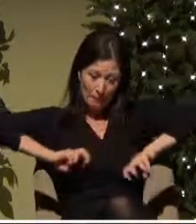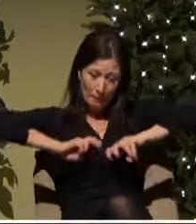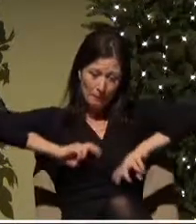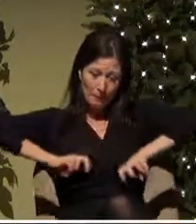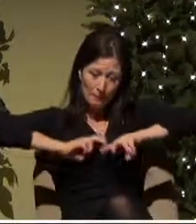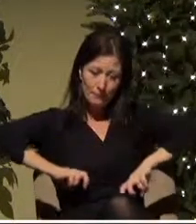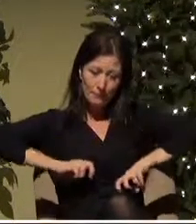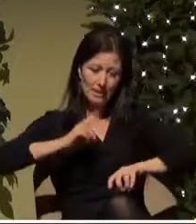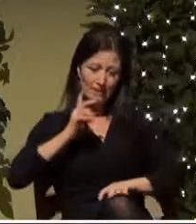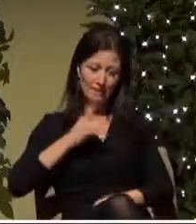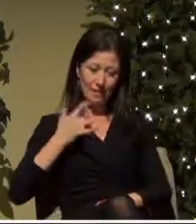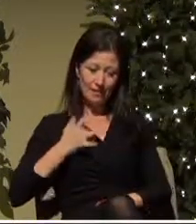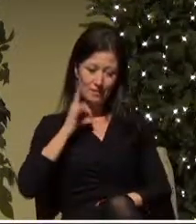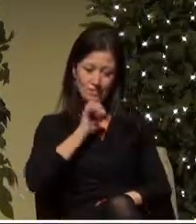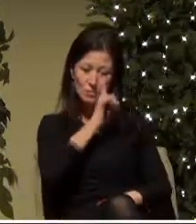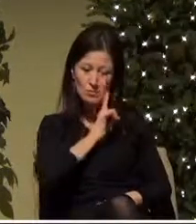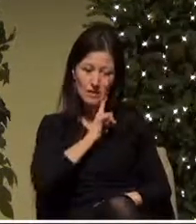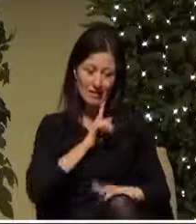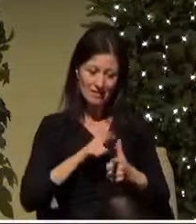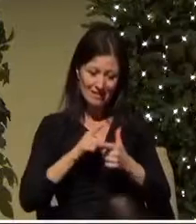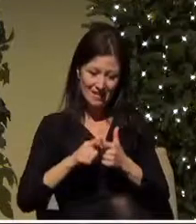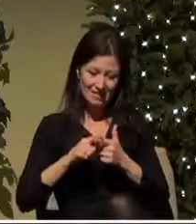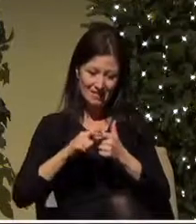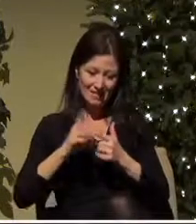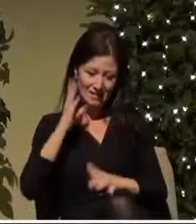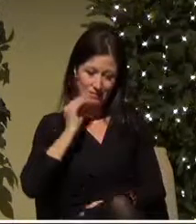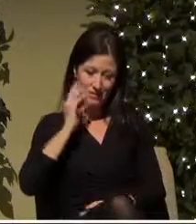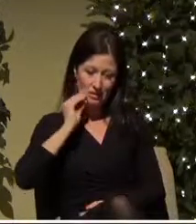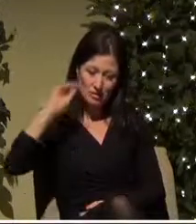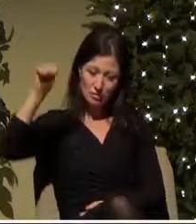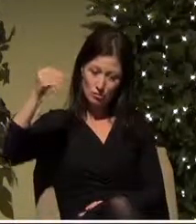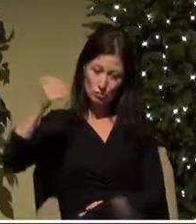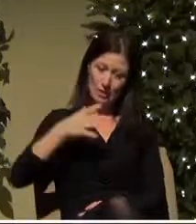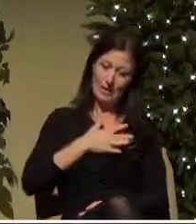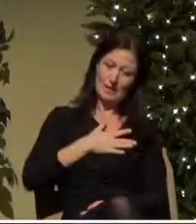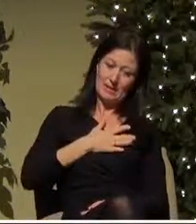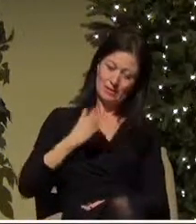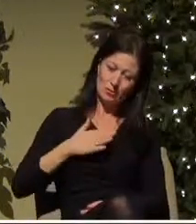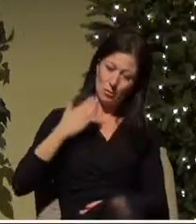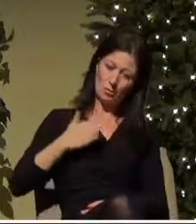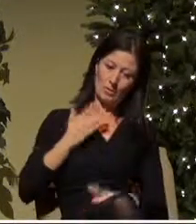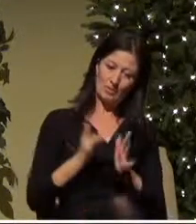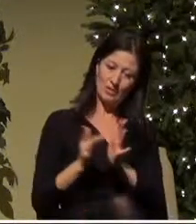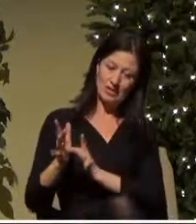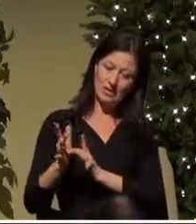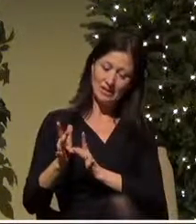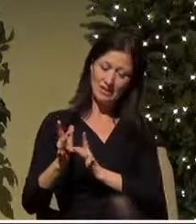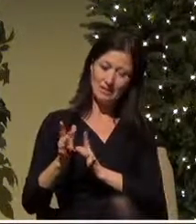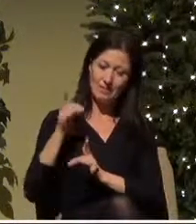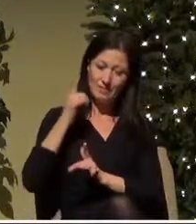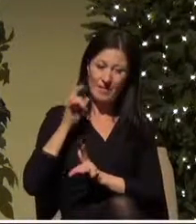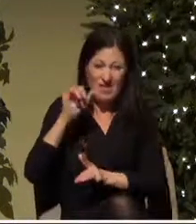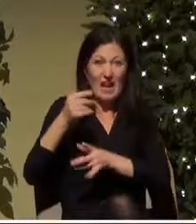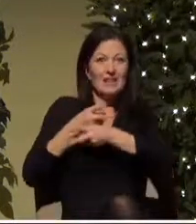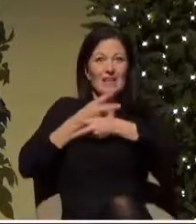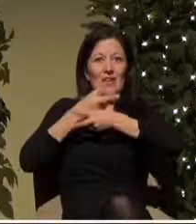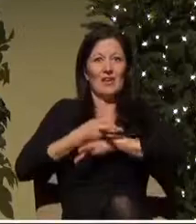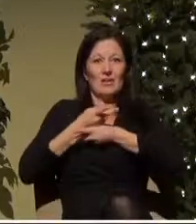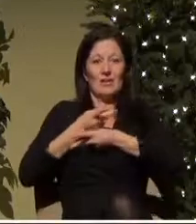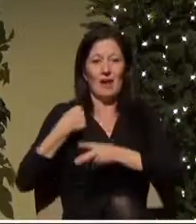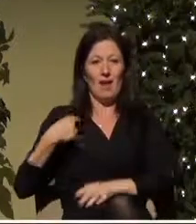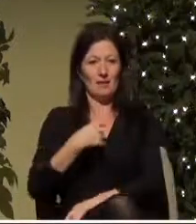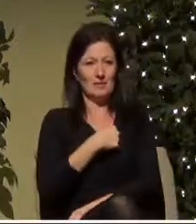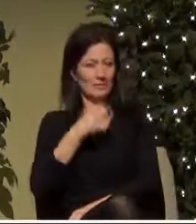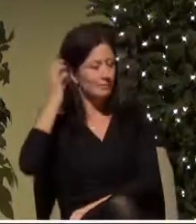experienced the grace of Jesus and the joy that comes from that that takes care of us in times like this that lets us know in our